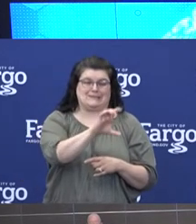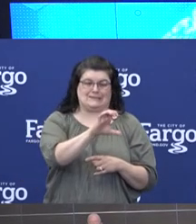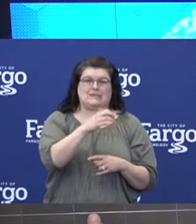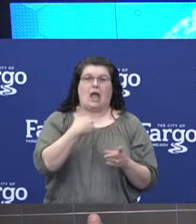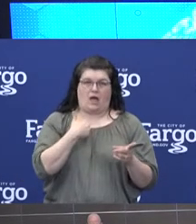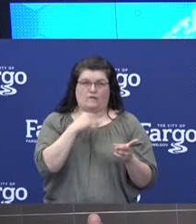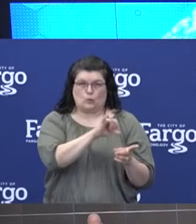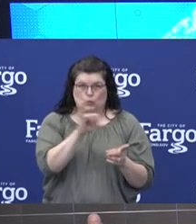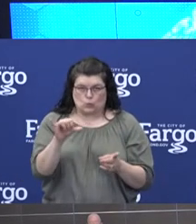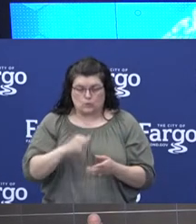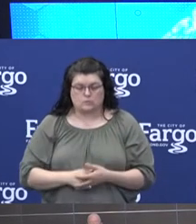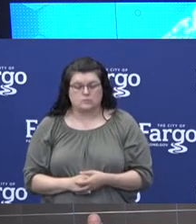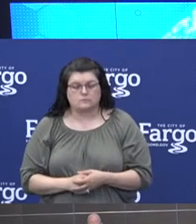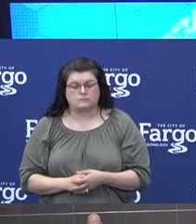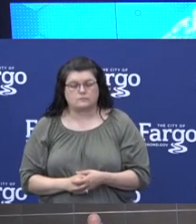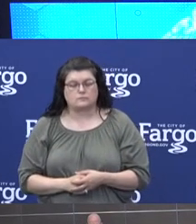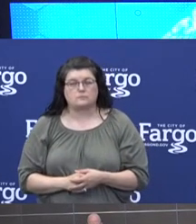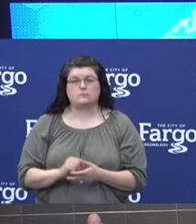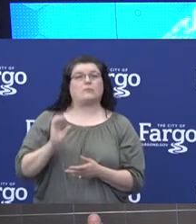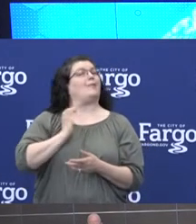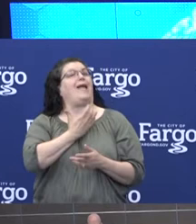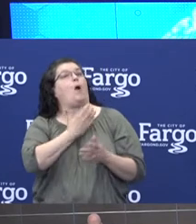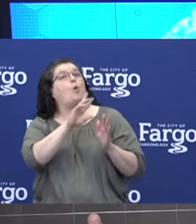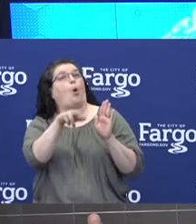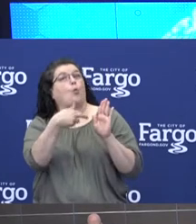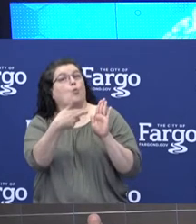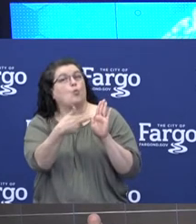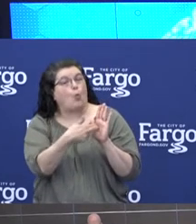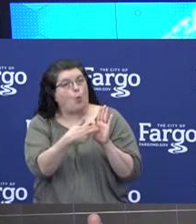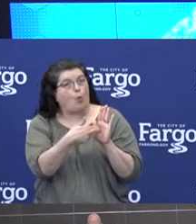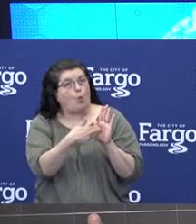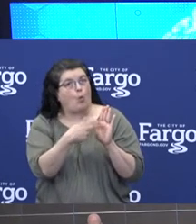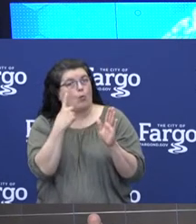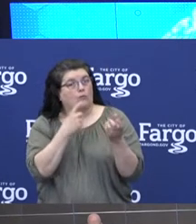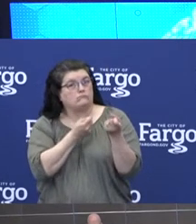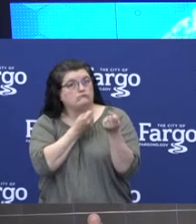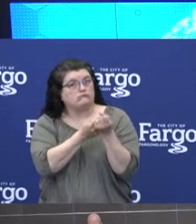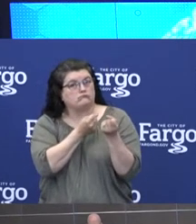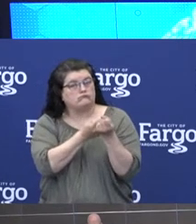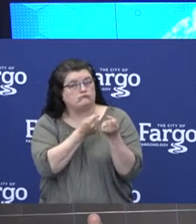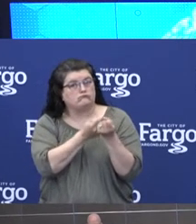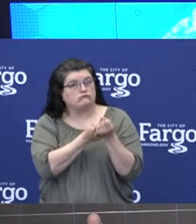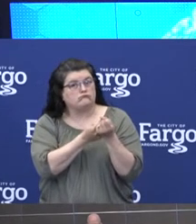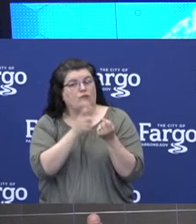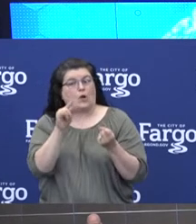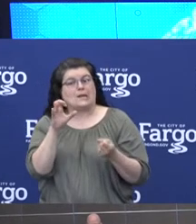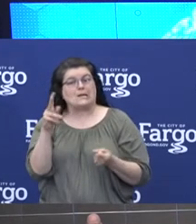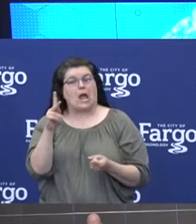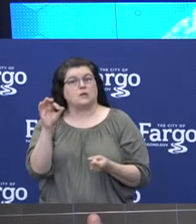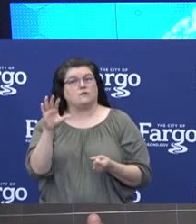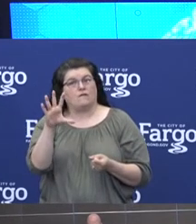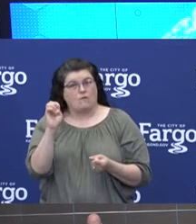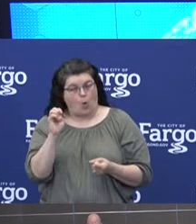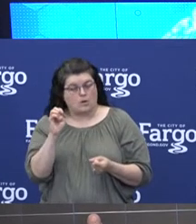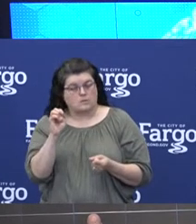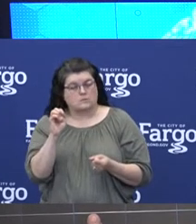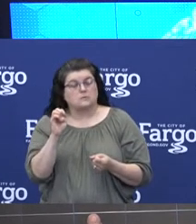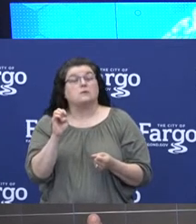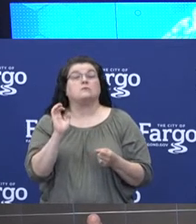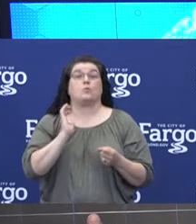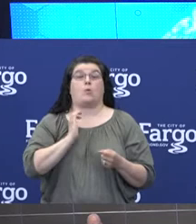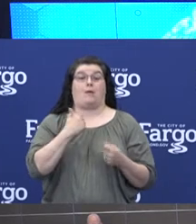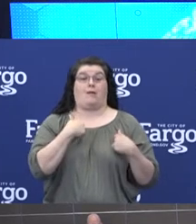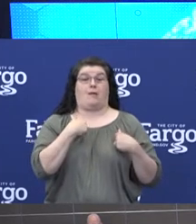In terms of our role as a support to the task force, environmental health health